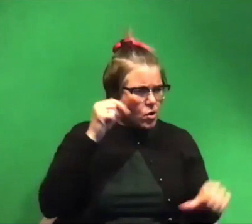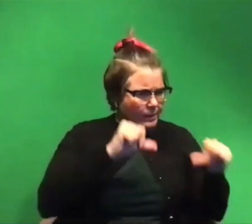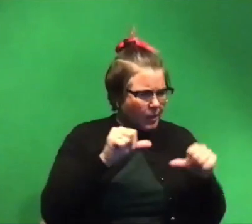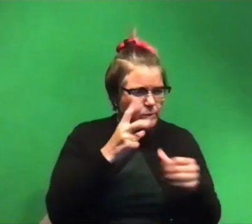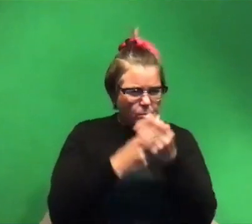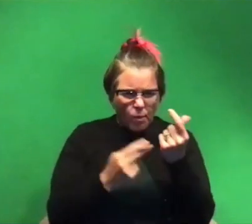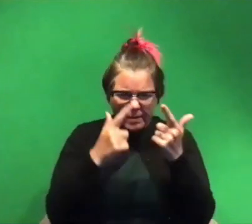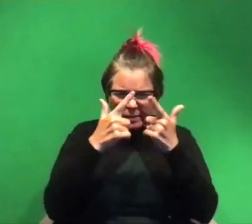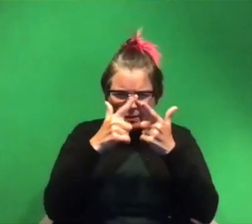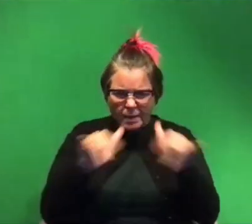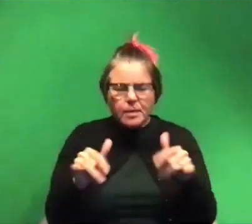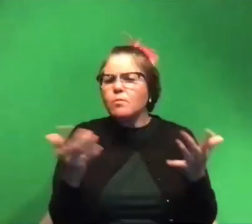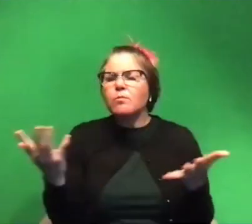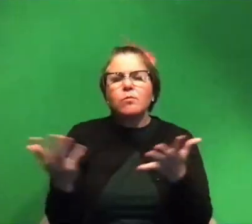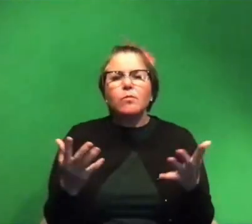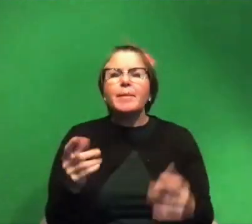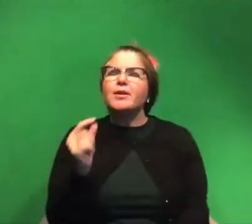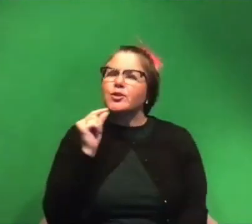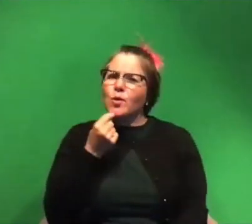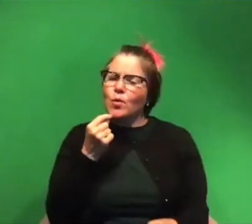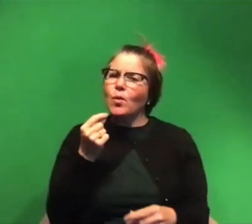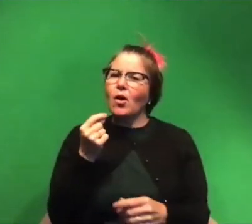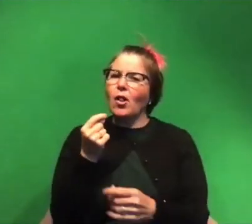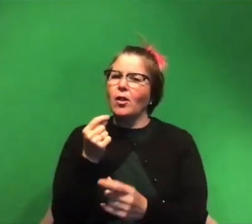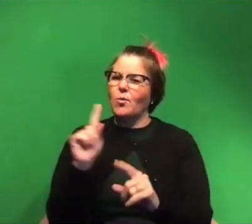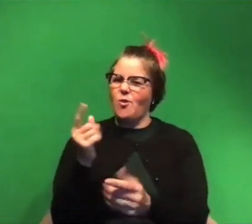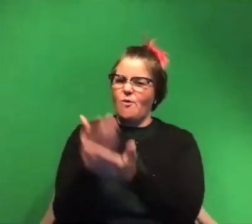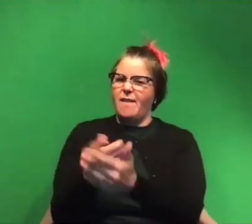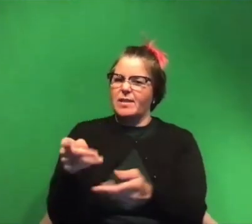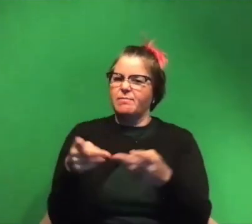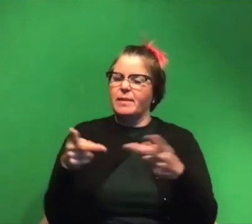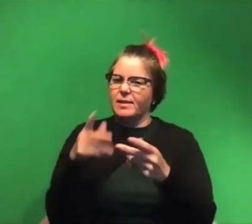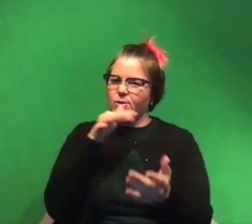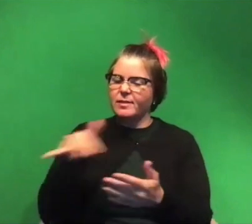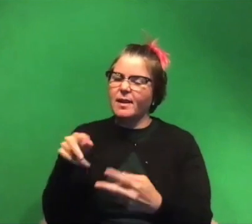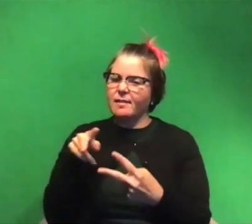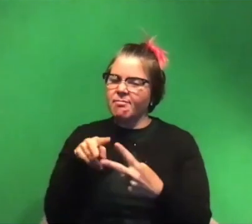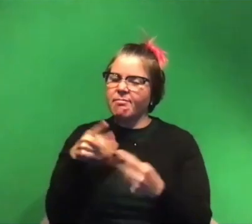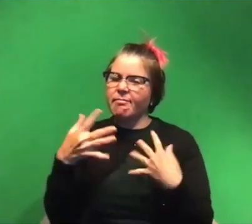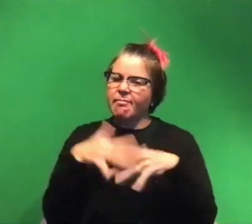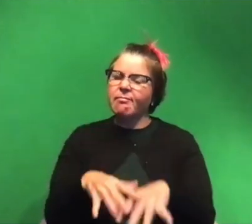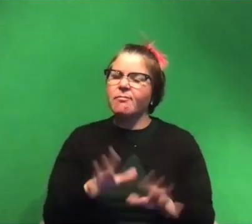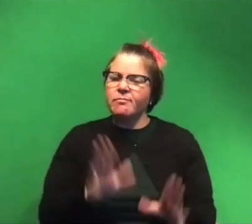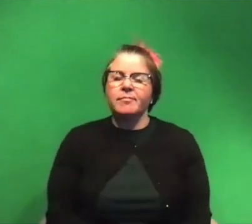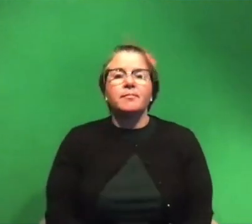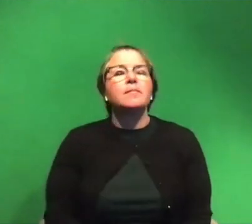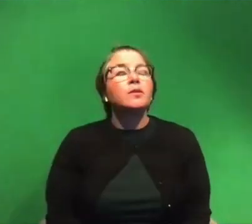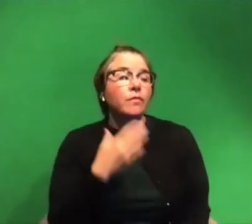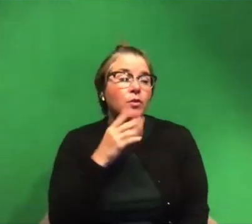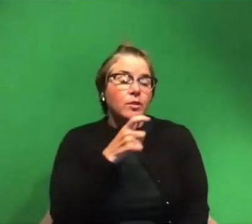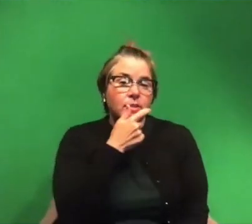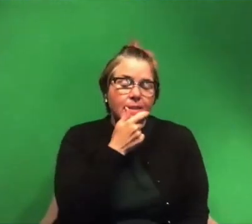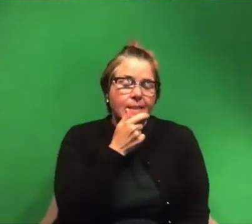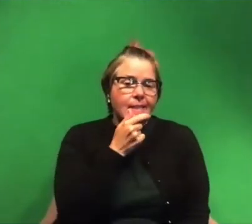at the same time like what a cool place you found yourself in um to study yeah great question um it's